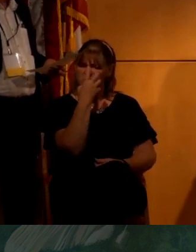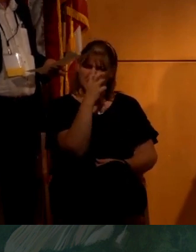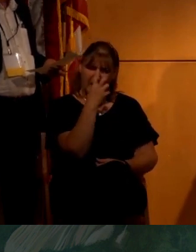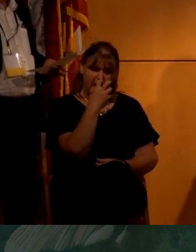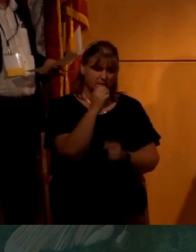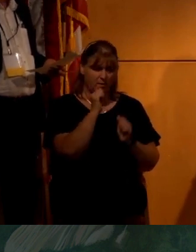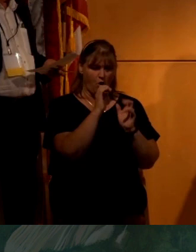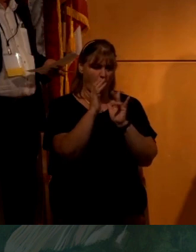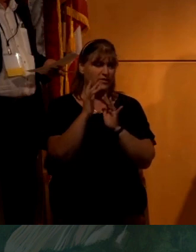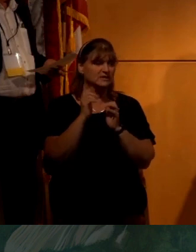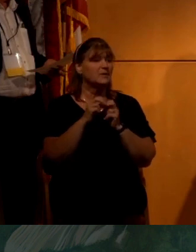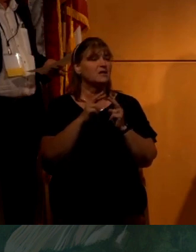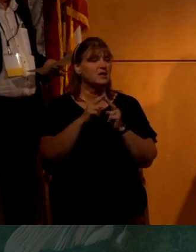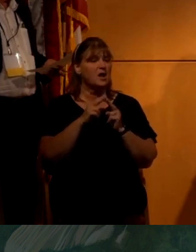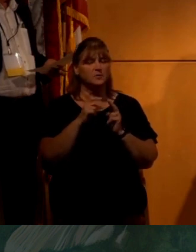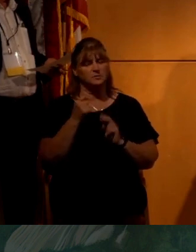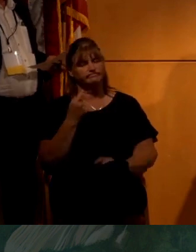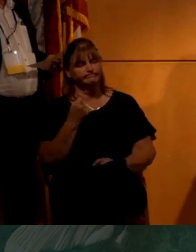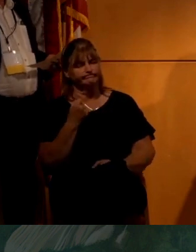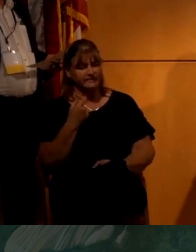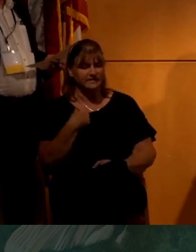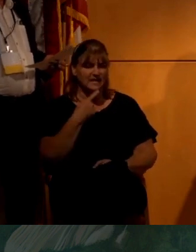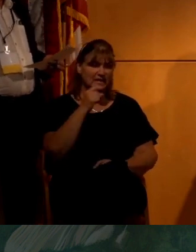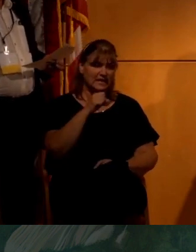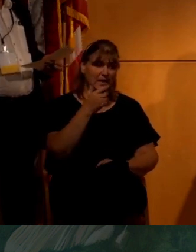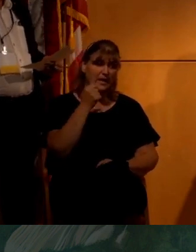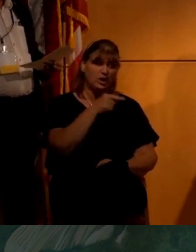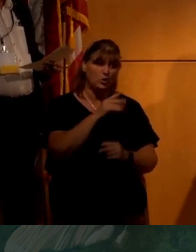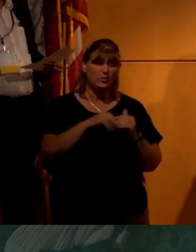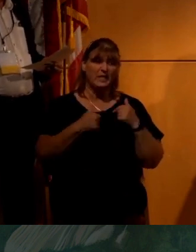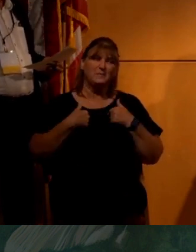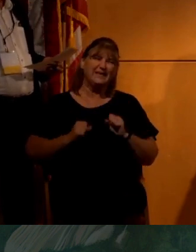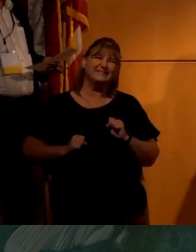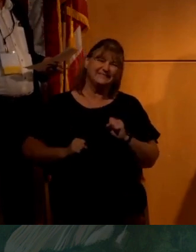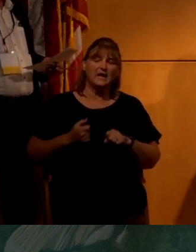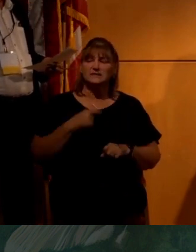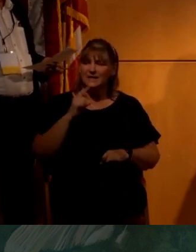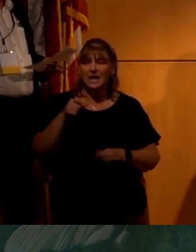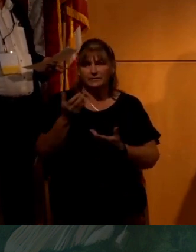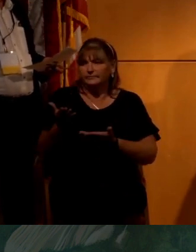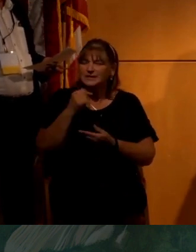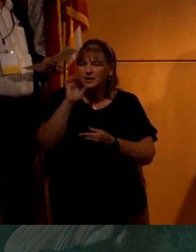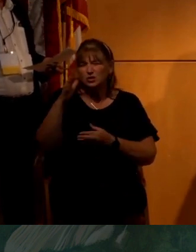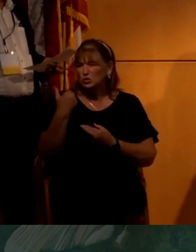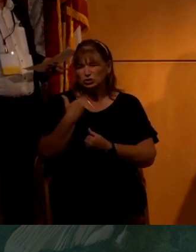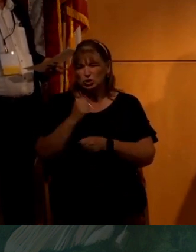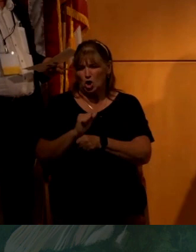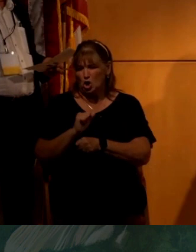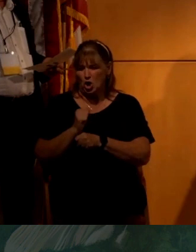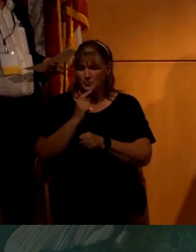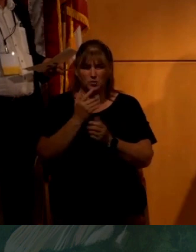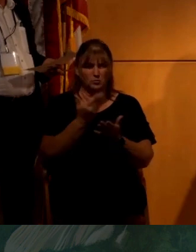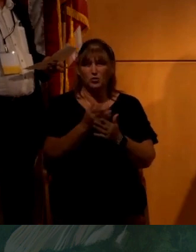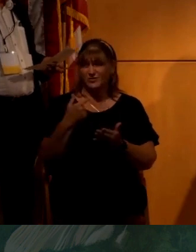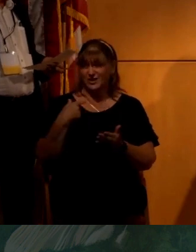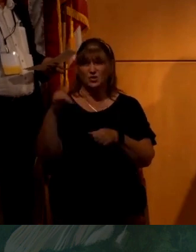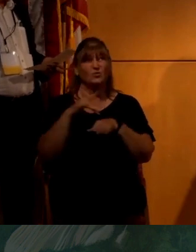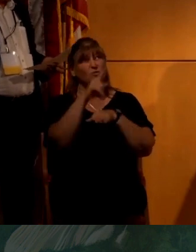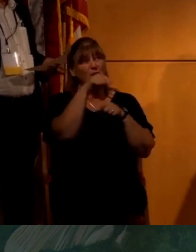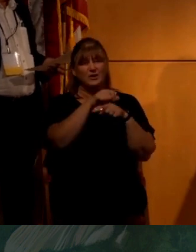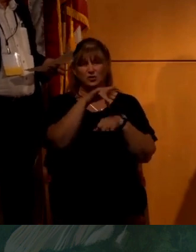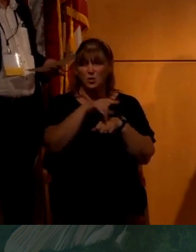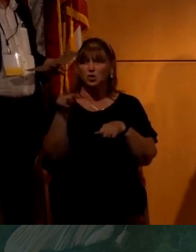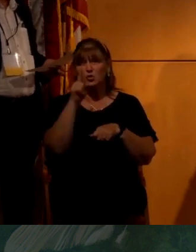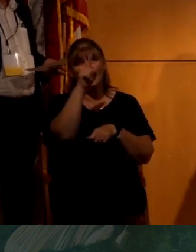about this stuff, but a couple of them who understand, understood, they were like, yeah, better you than me. And I said, yeah, there's, it's not your job to, to prove that you went to the moon.